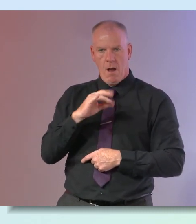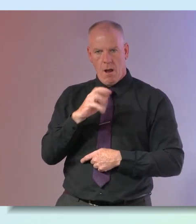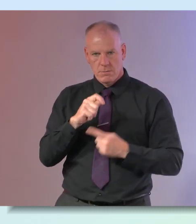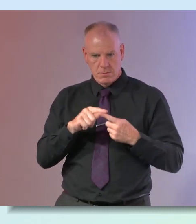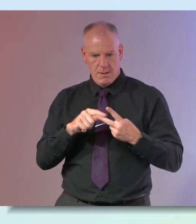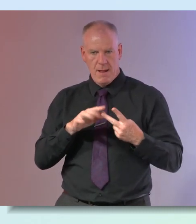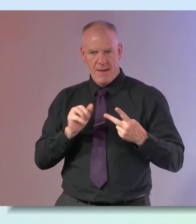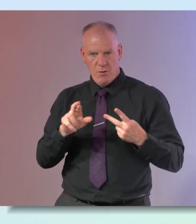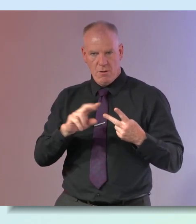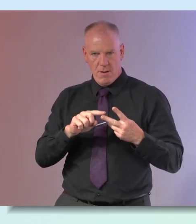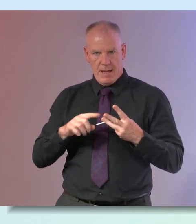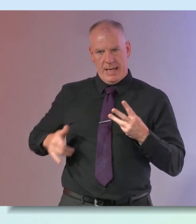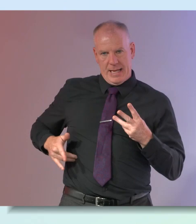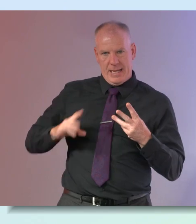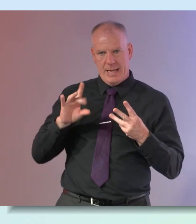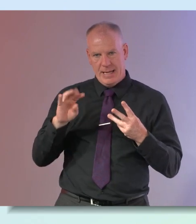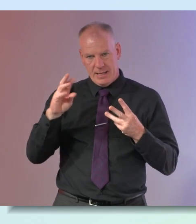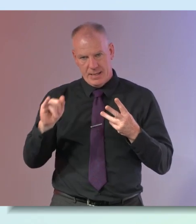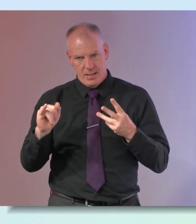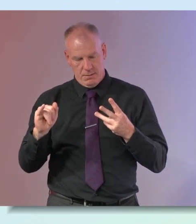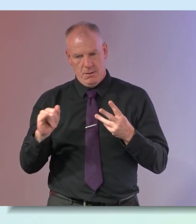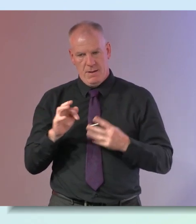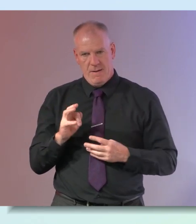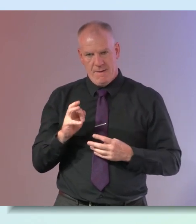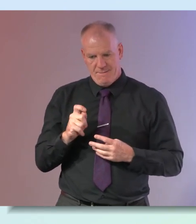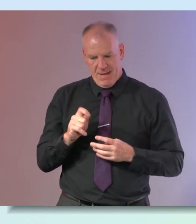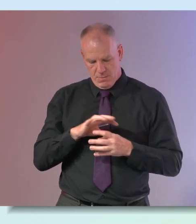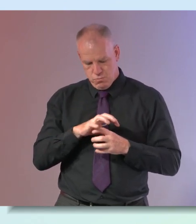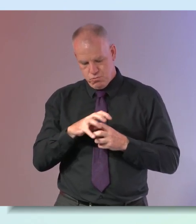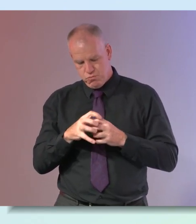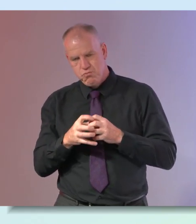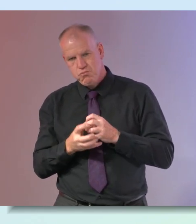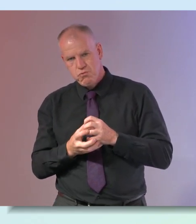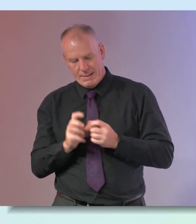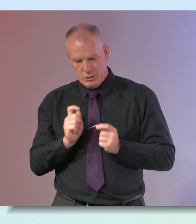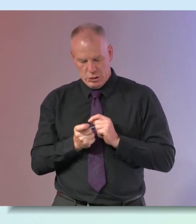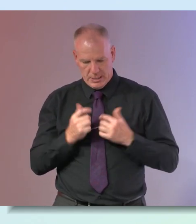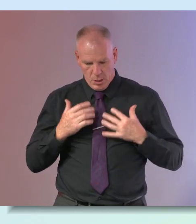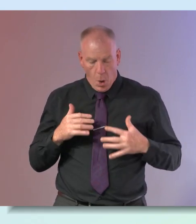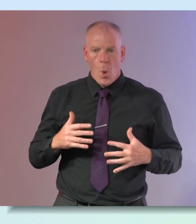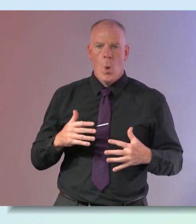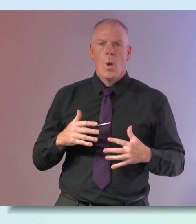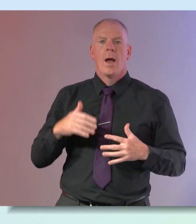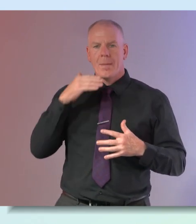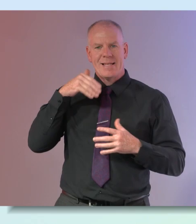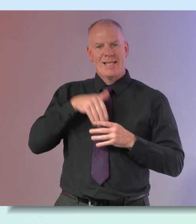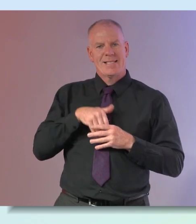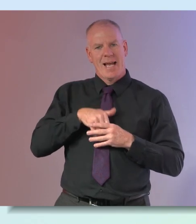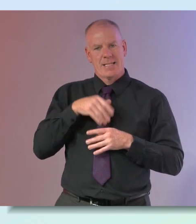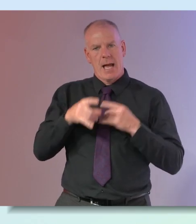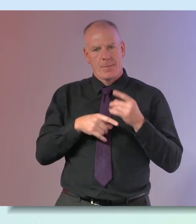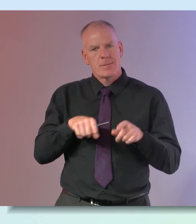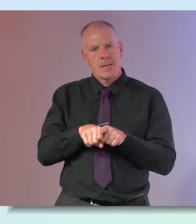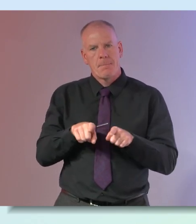liver your kidneys so whenever we see that change in our body shape that's also reflecting a substantial